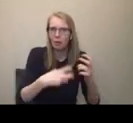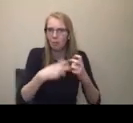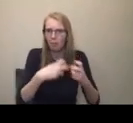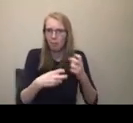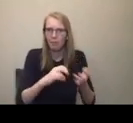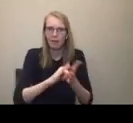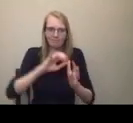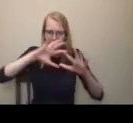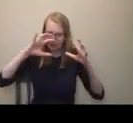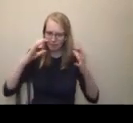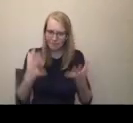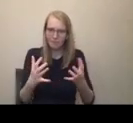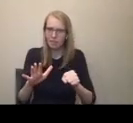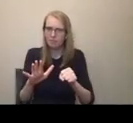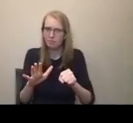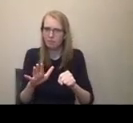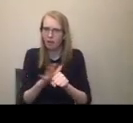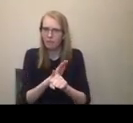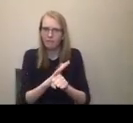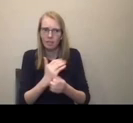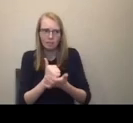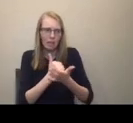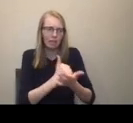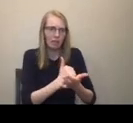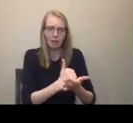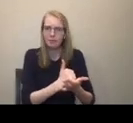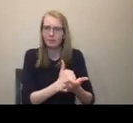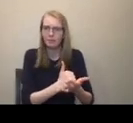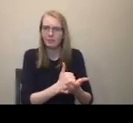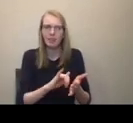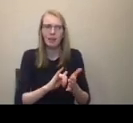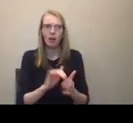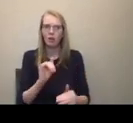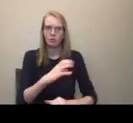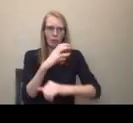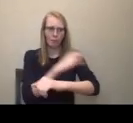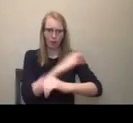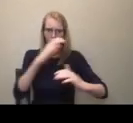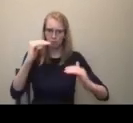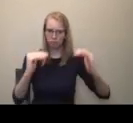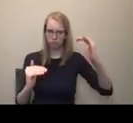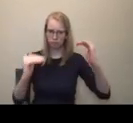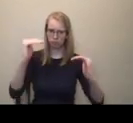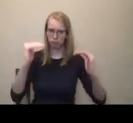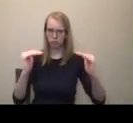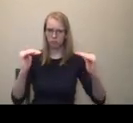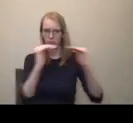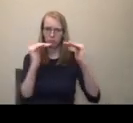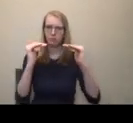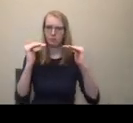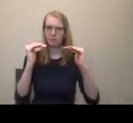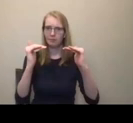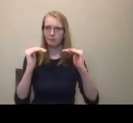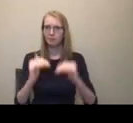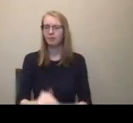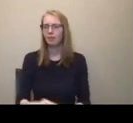collective assets and how do we, as Holly mentioned, how do we equalize the power dynamic of wellness? Holly, anything you want